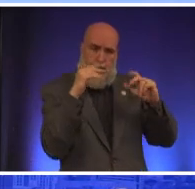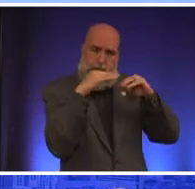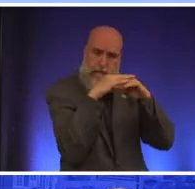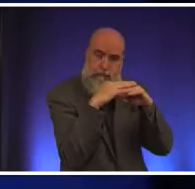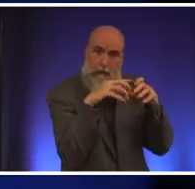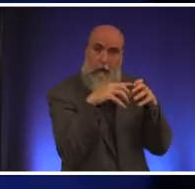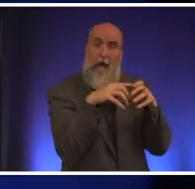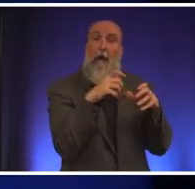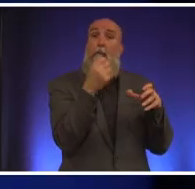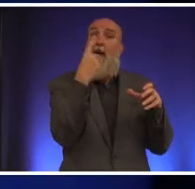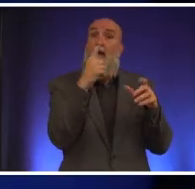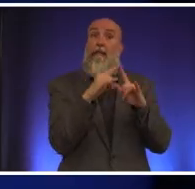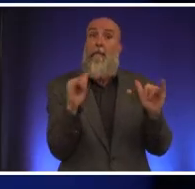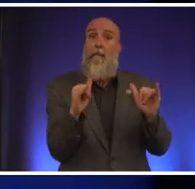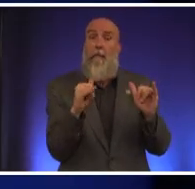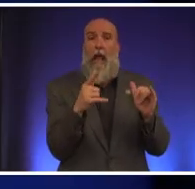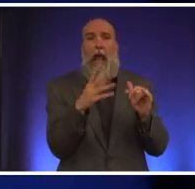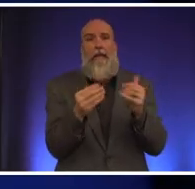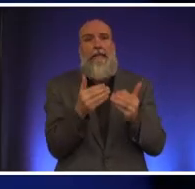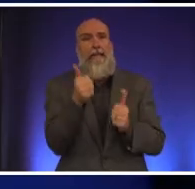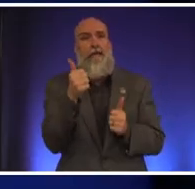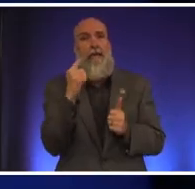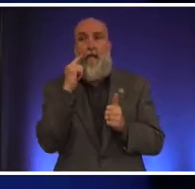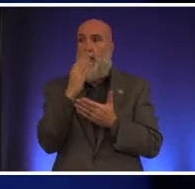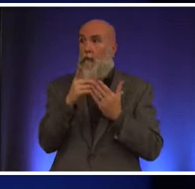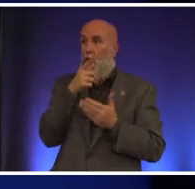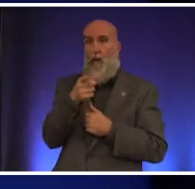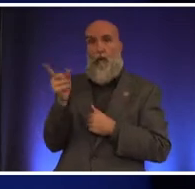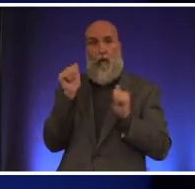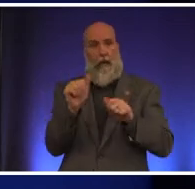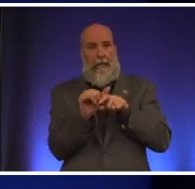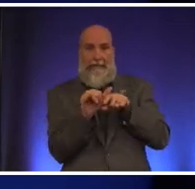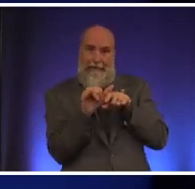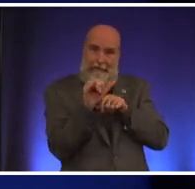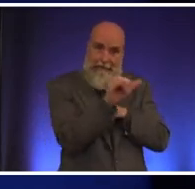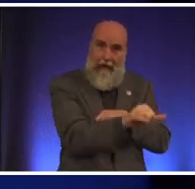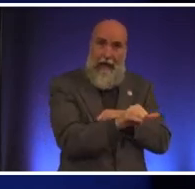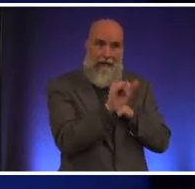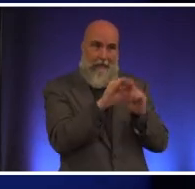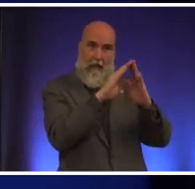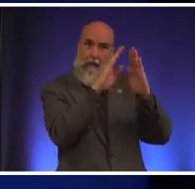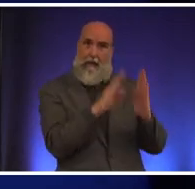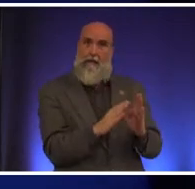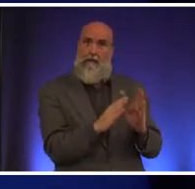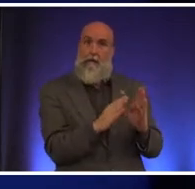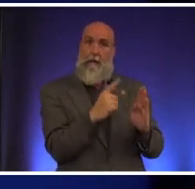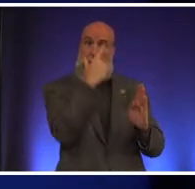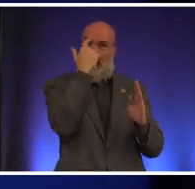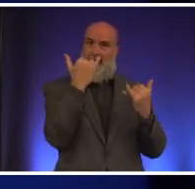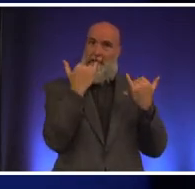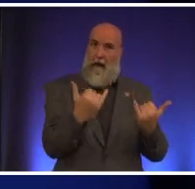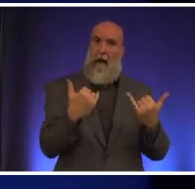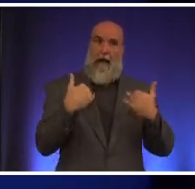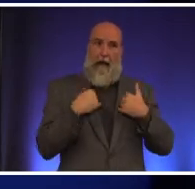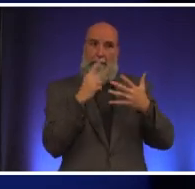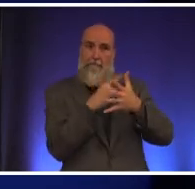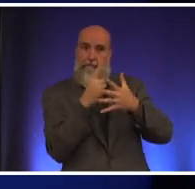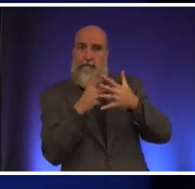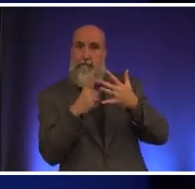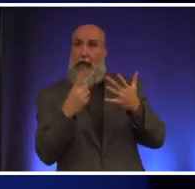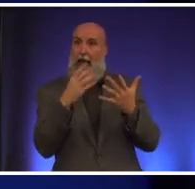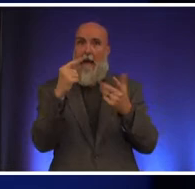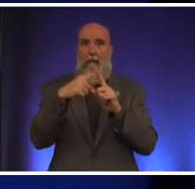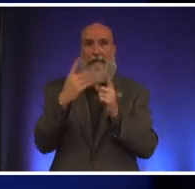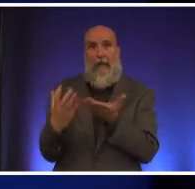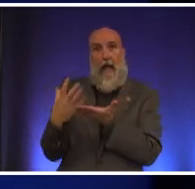in many instances probably make it easier for someone to stay in the the house because now they have some additional income